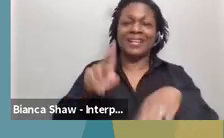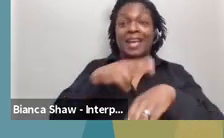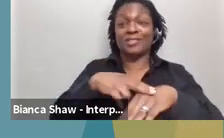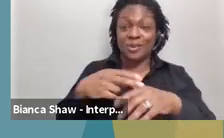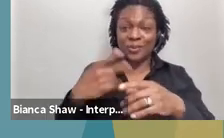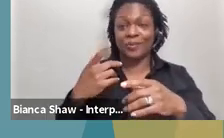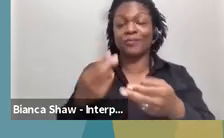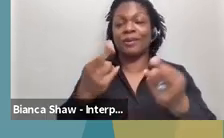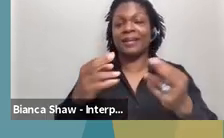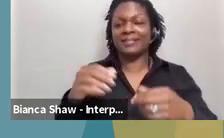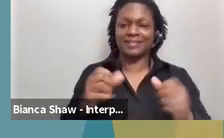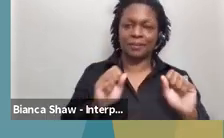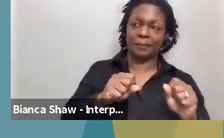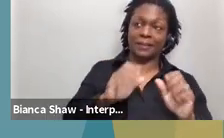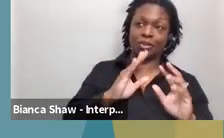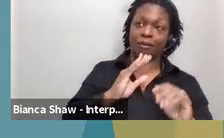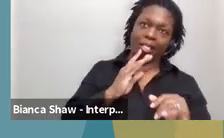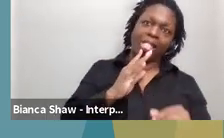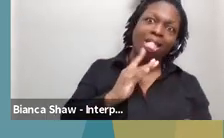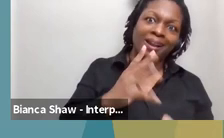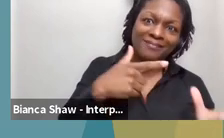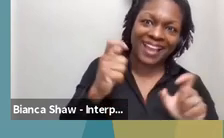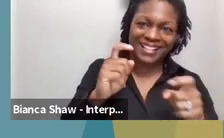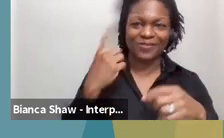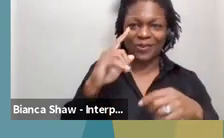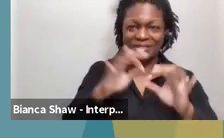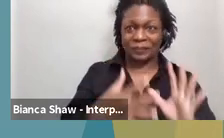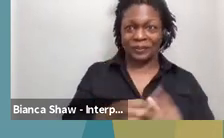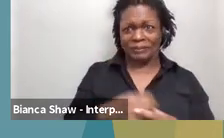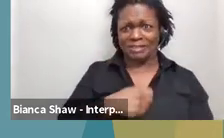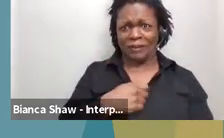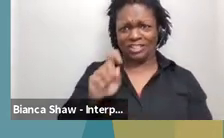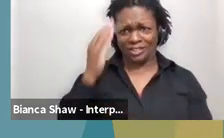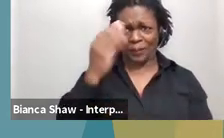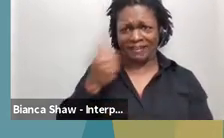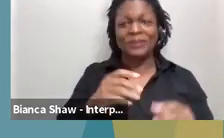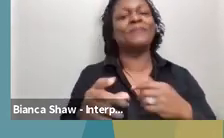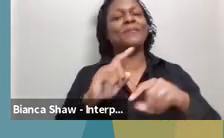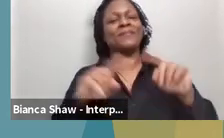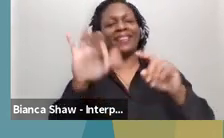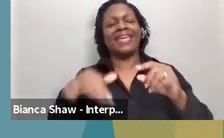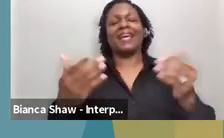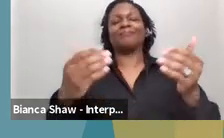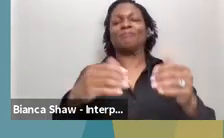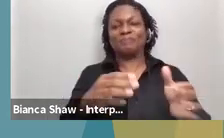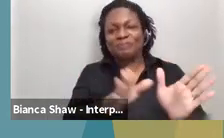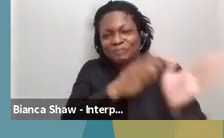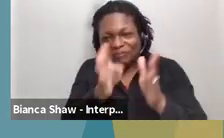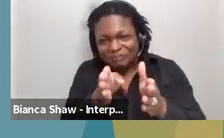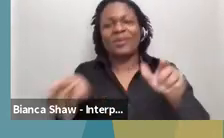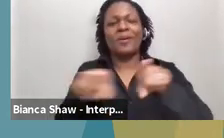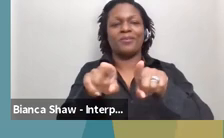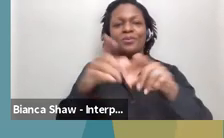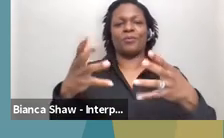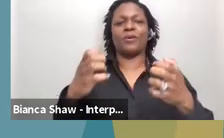Also advancing important priorities for the children's health and Louisiana department of health business plan. And that includes